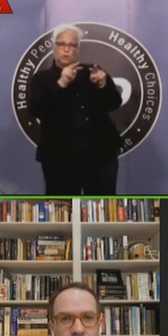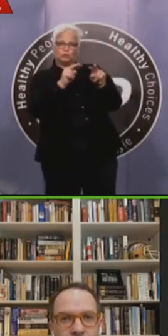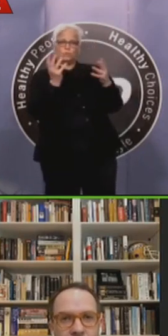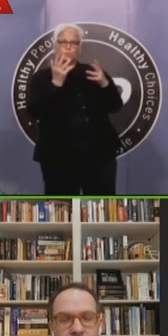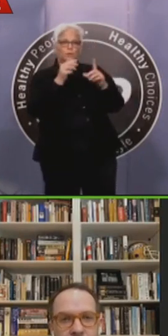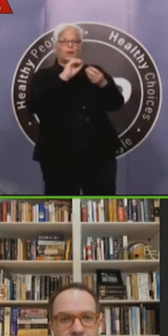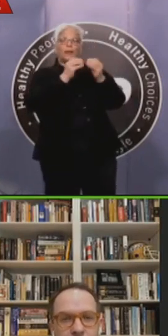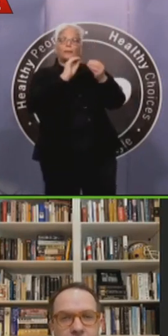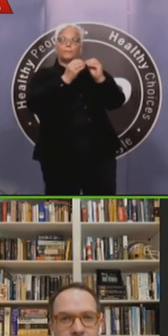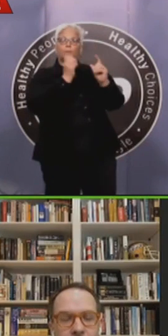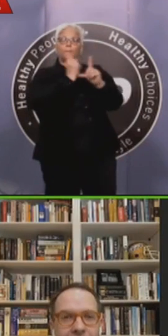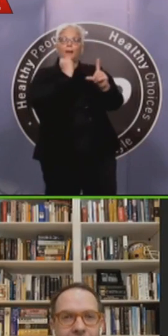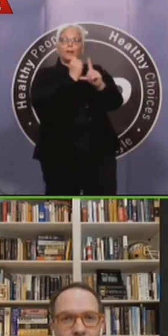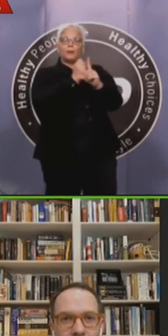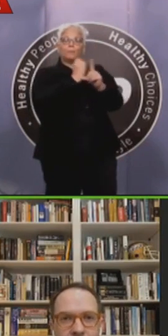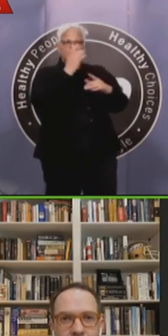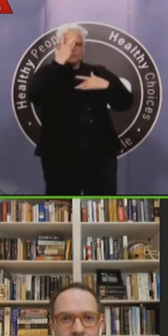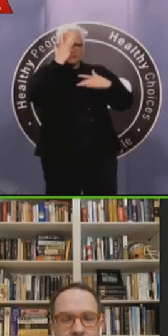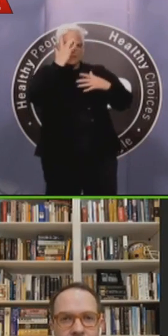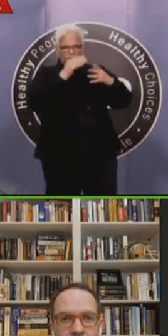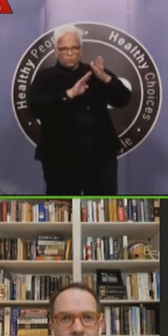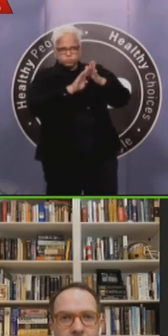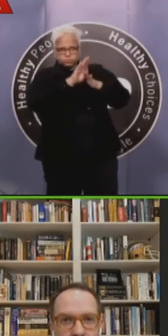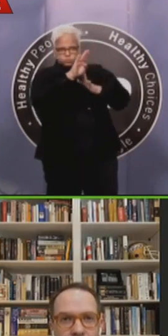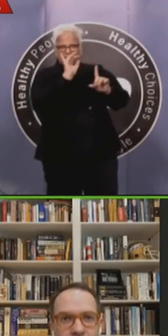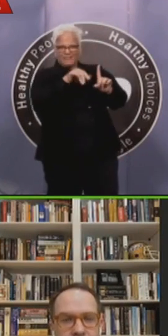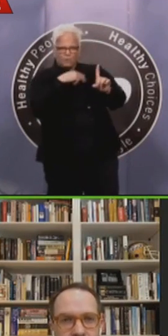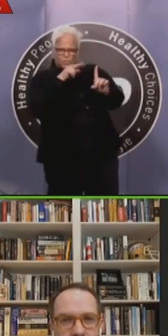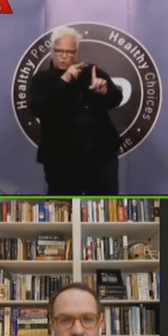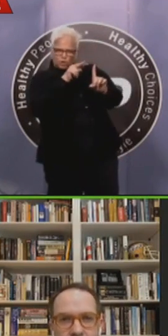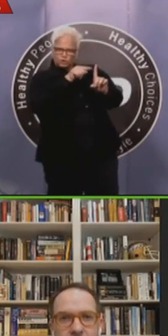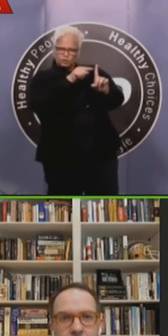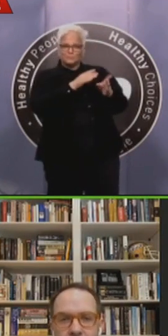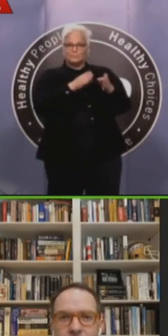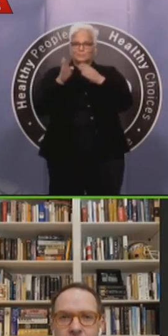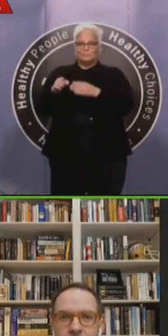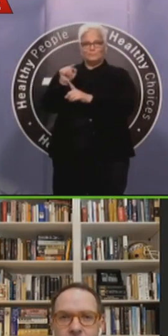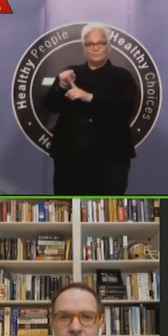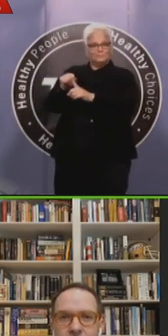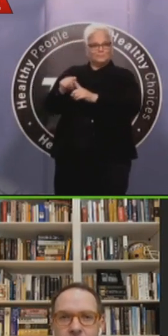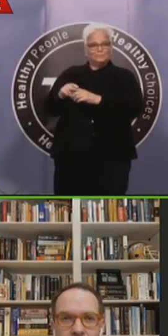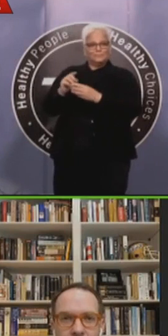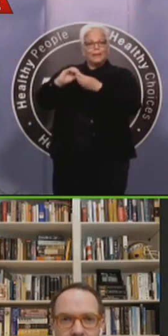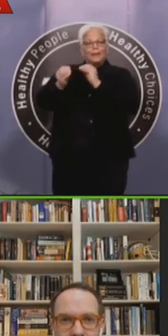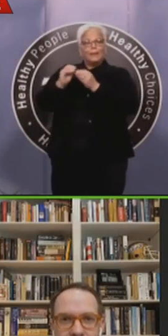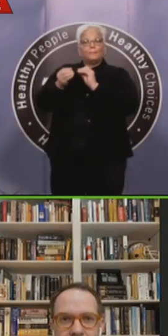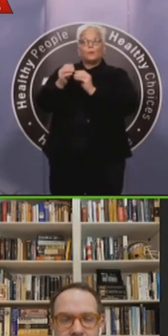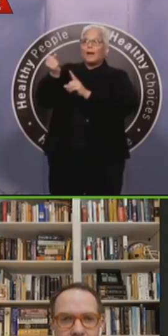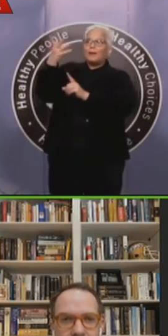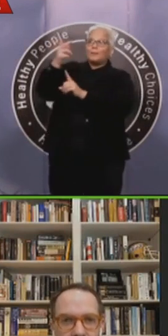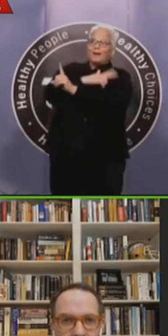most important for us as far as monitoring the health, uh, of our hospital system and being able to make sure that everybody who